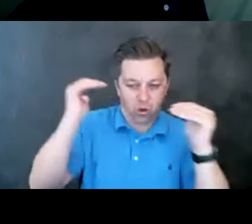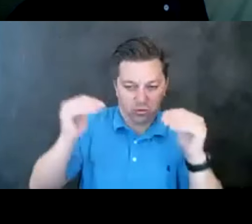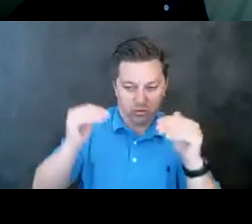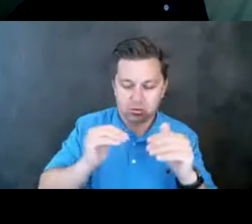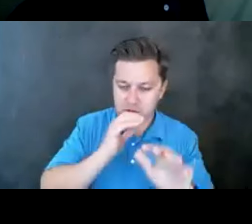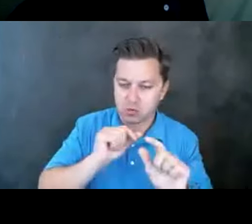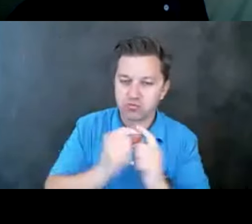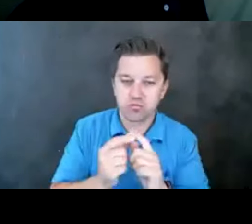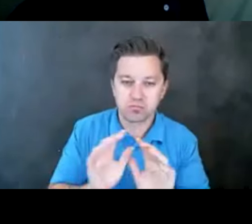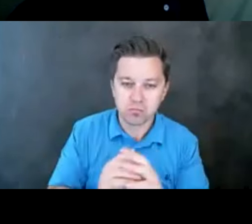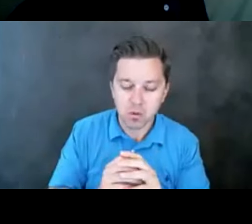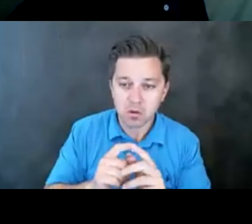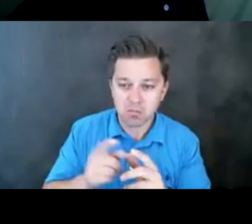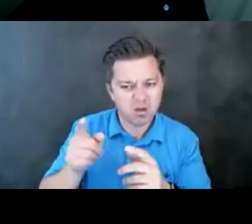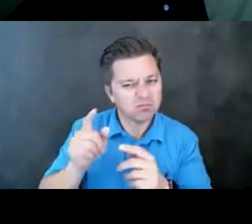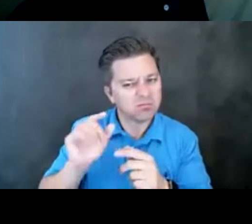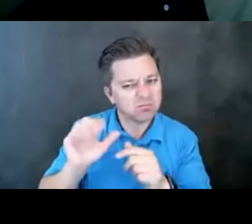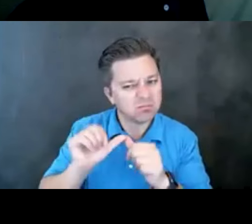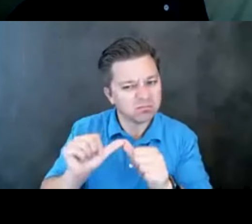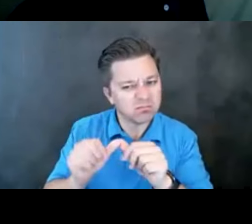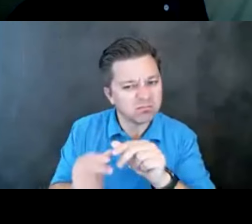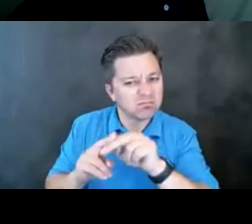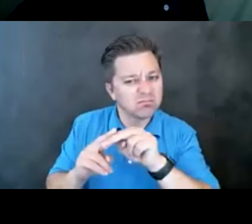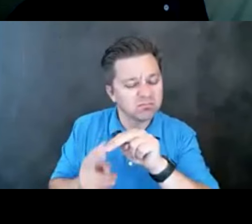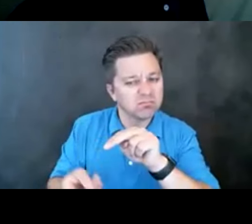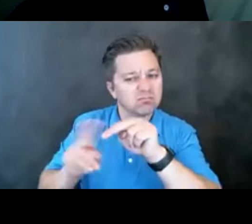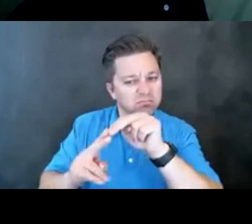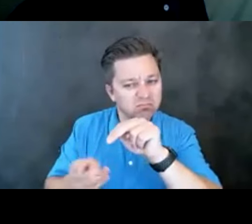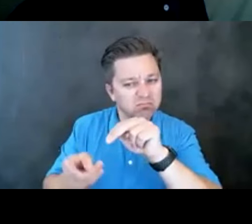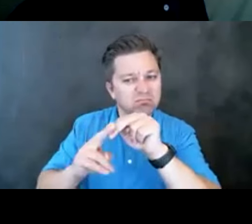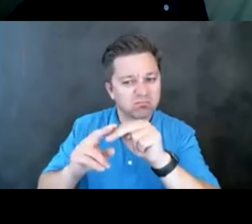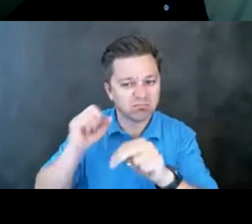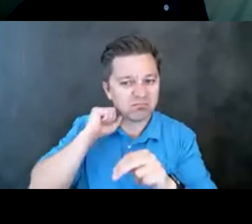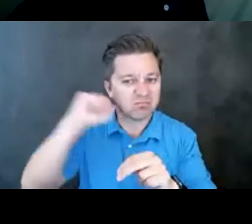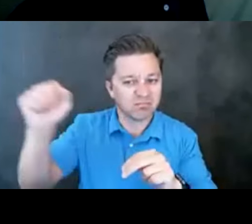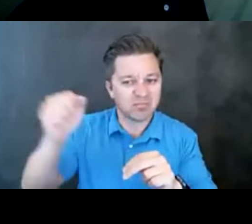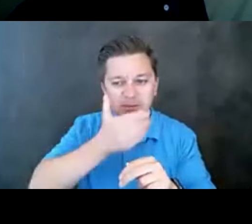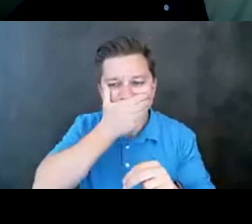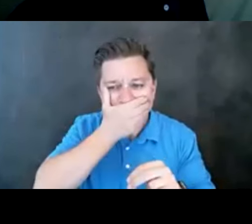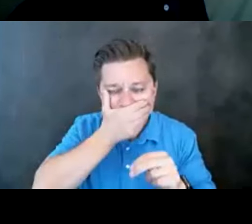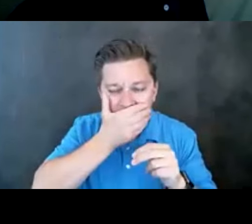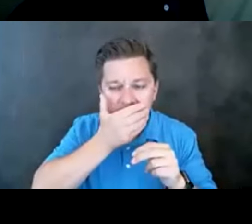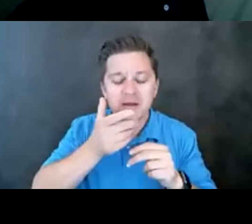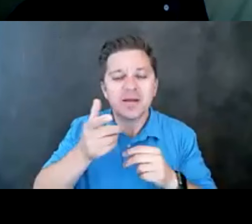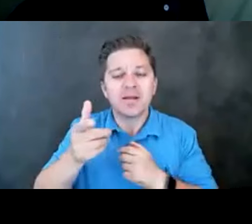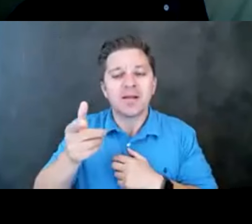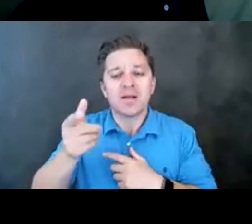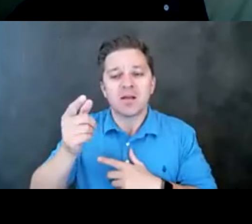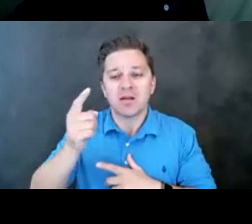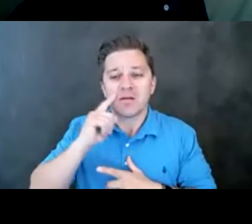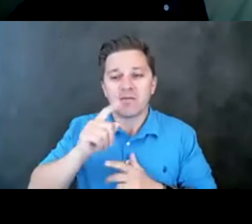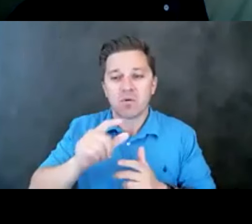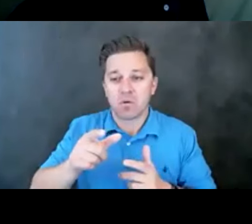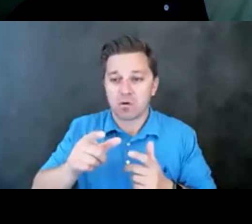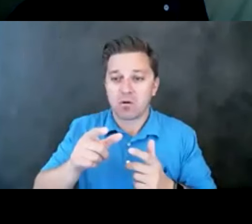And so that continues to increase. And one of the main concerns there is that hanging and suffocation, as far as means to